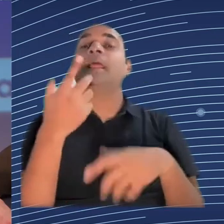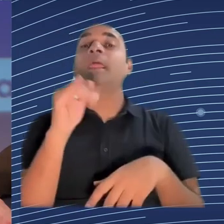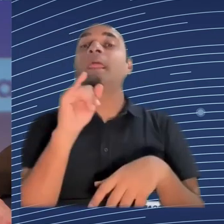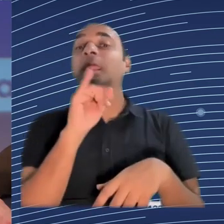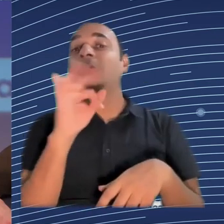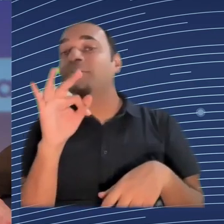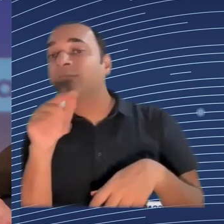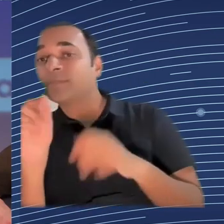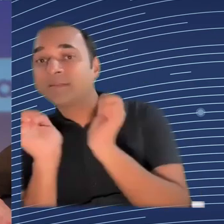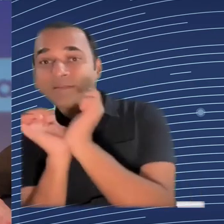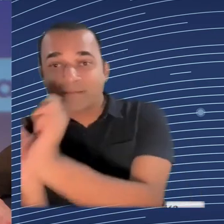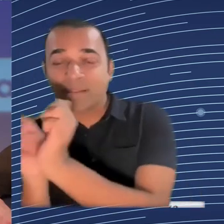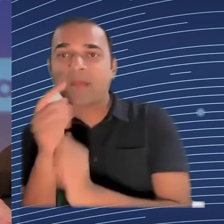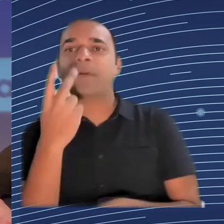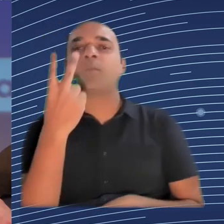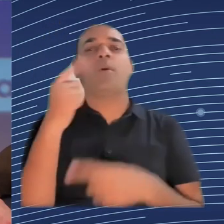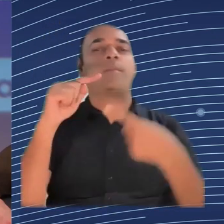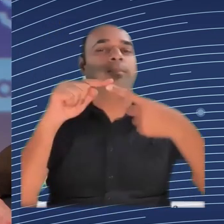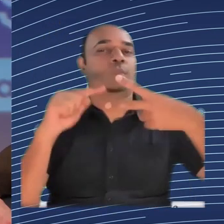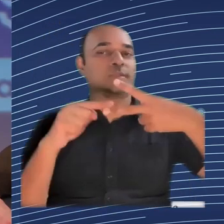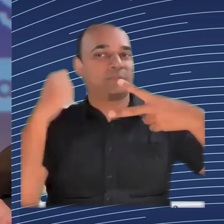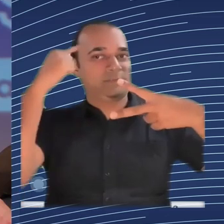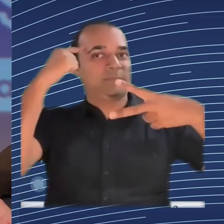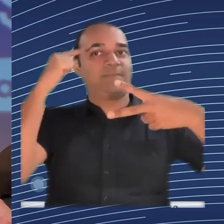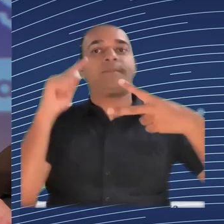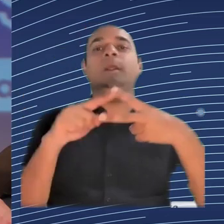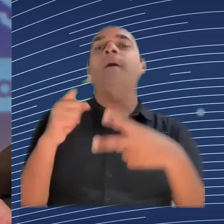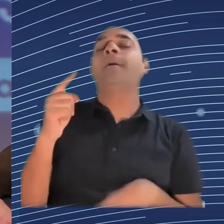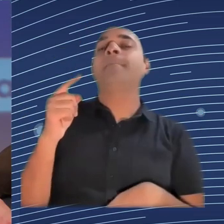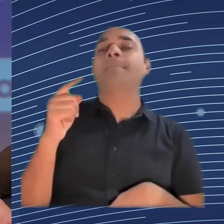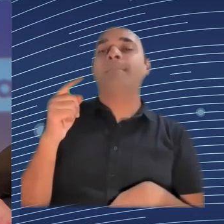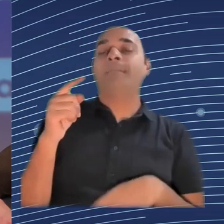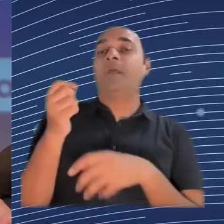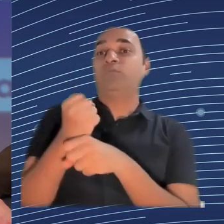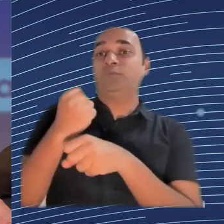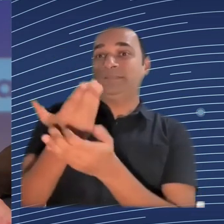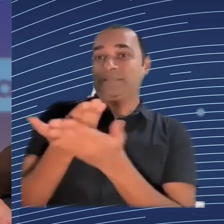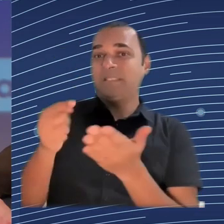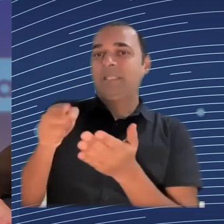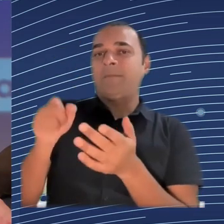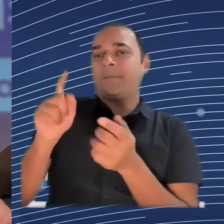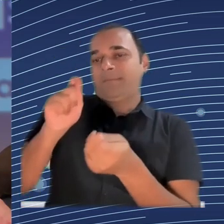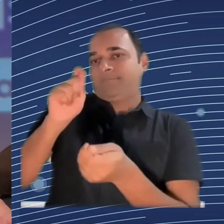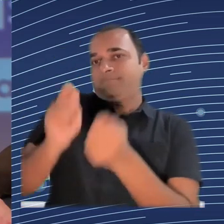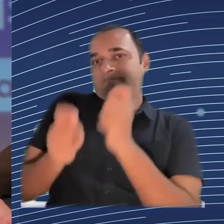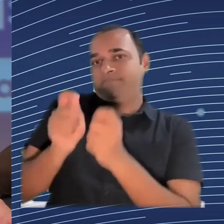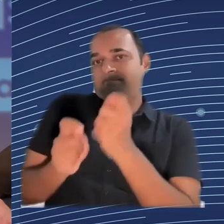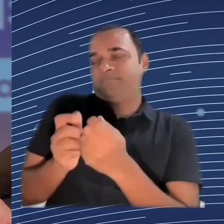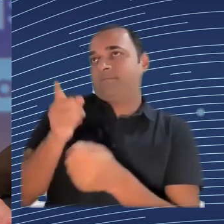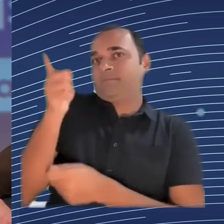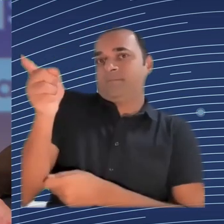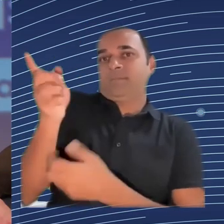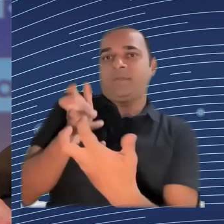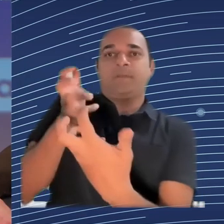that the product is going to be embedded in the company is fully in the company's hands. And things such as